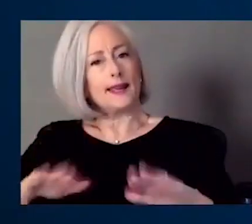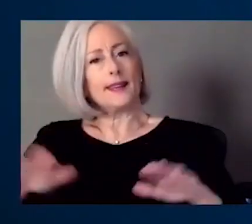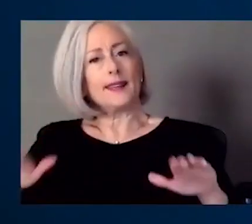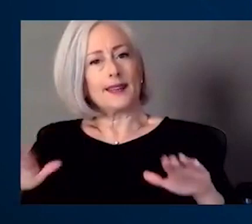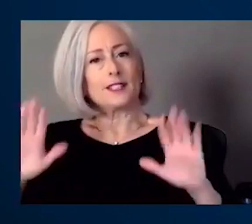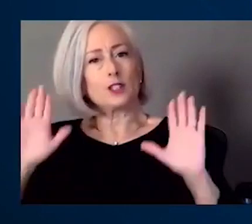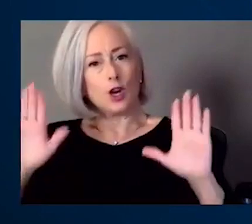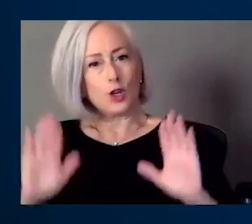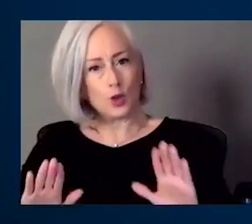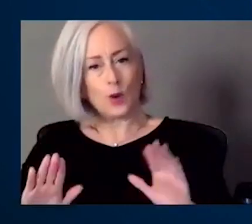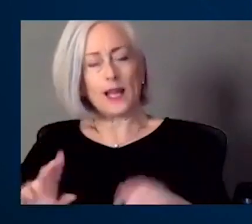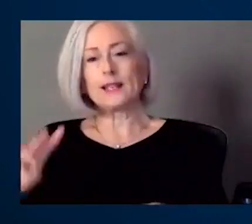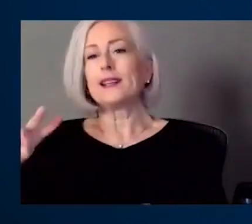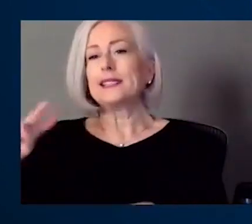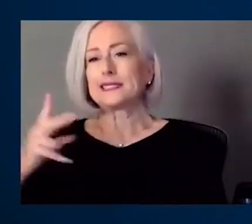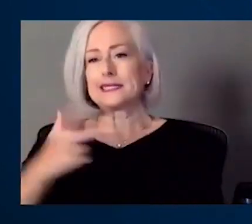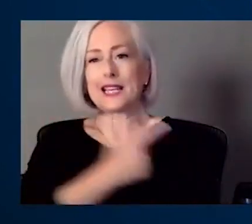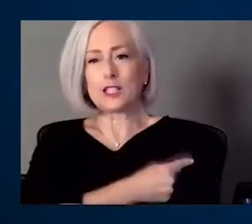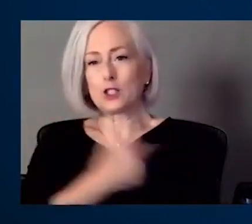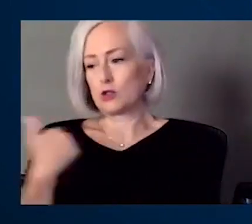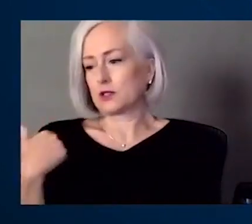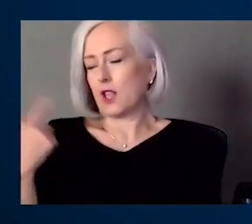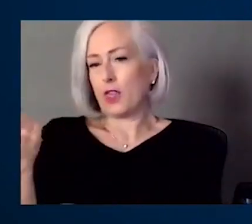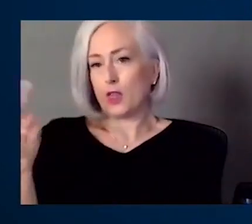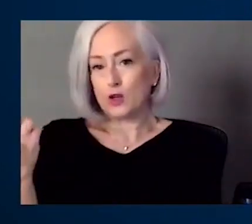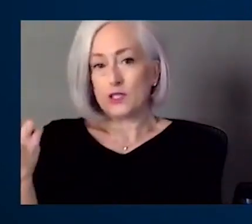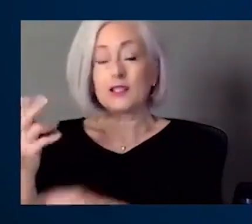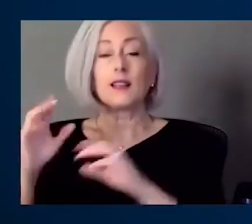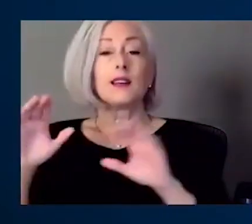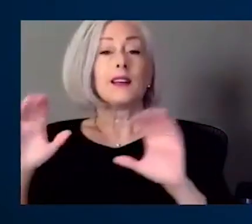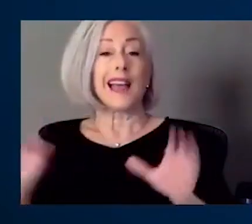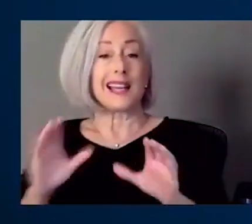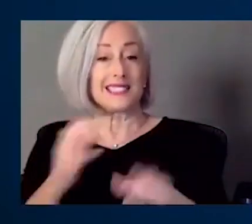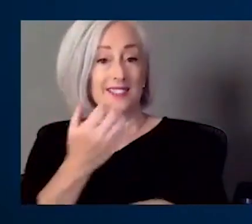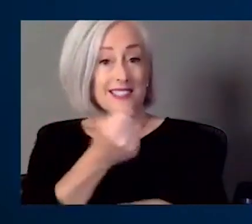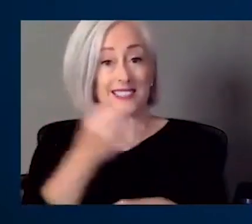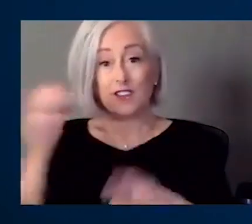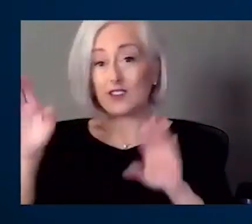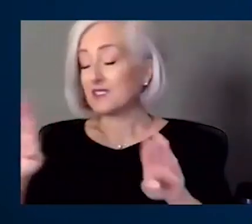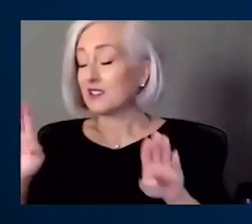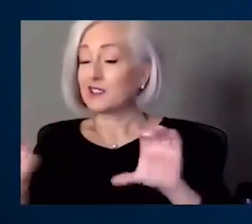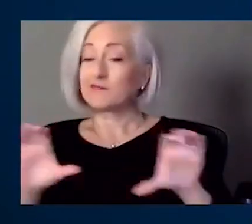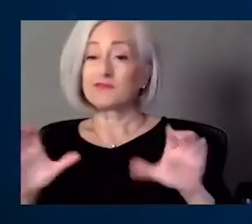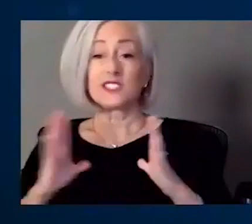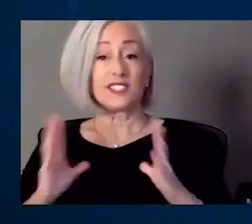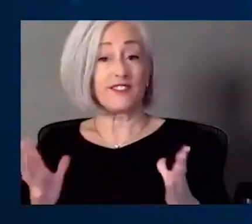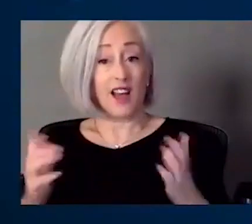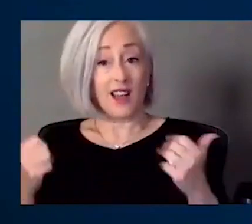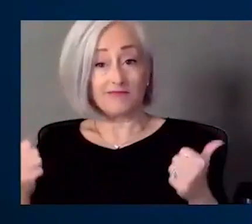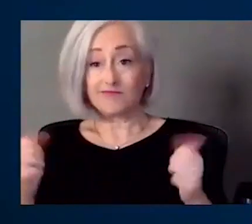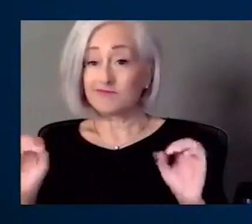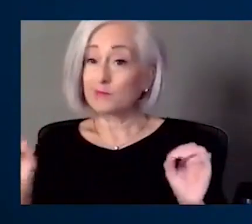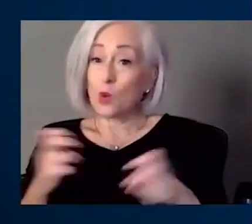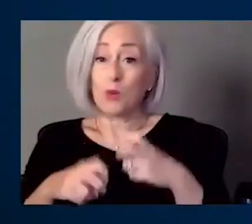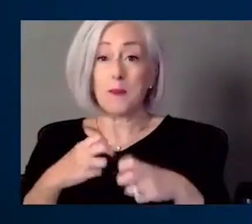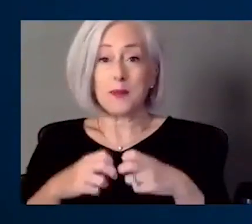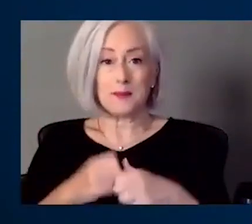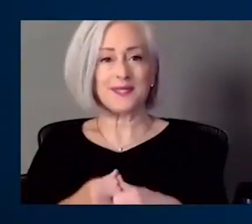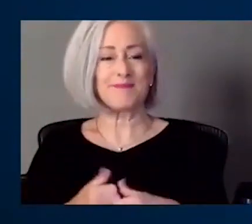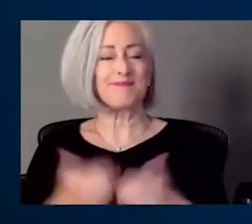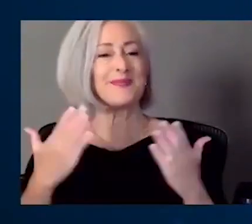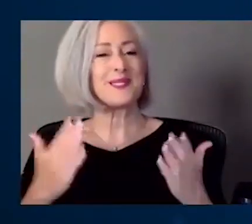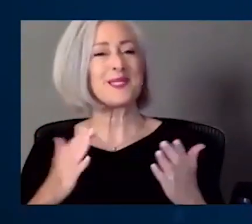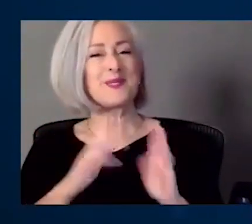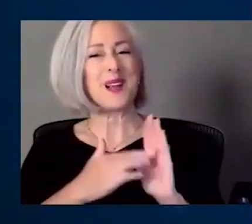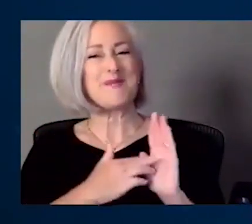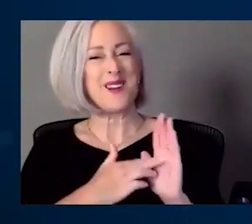dose on Thursday. They had activities Saturday, Sunday, and did well. So no, no big issues. Well, and Linda also says great role models. Good job, dad. Yeah. Thank